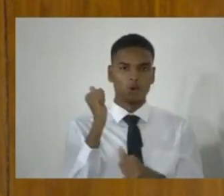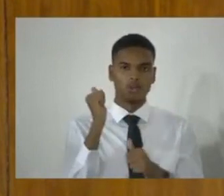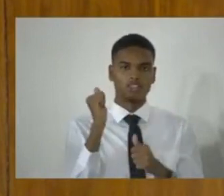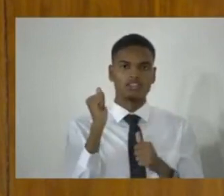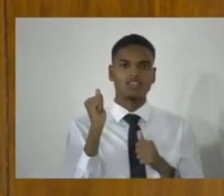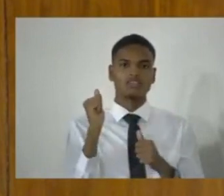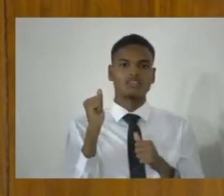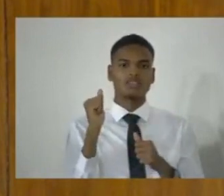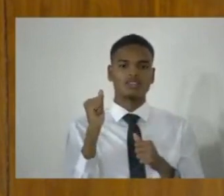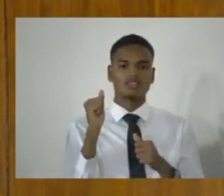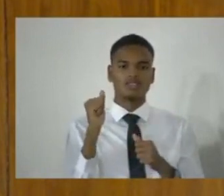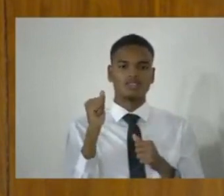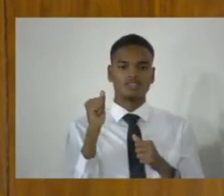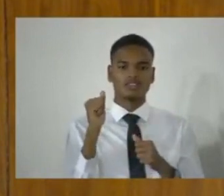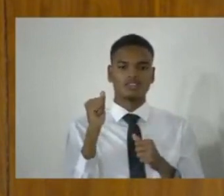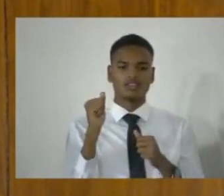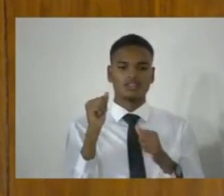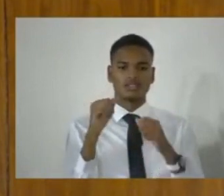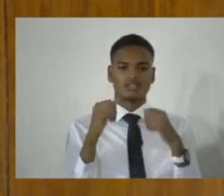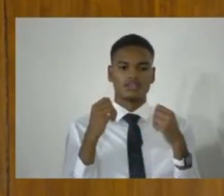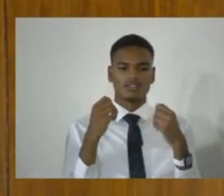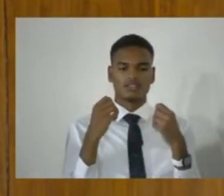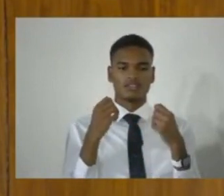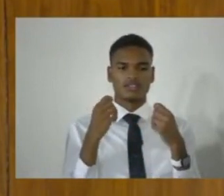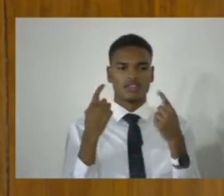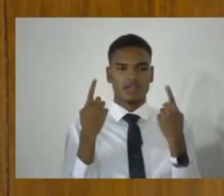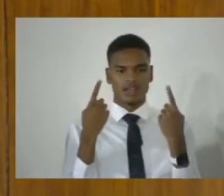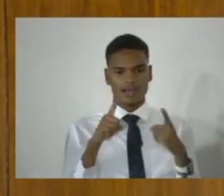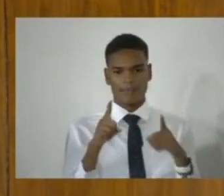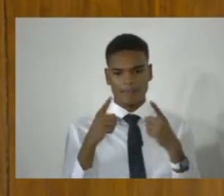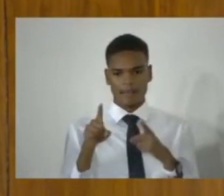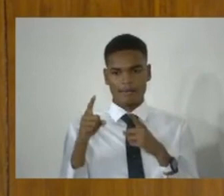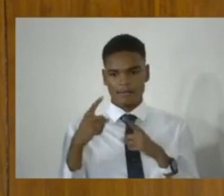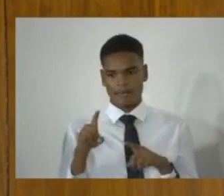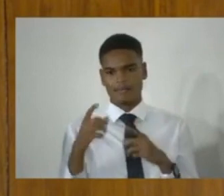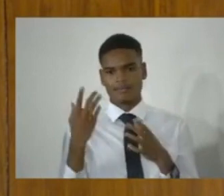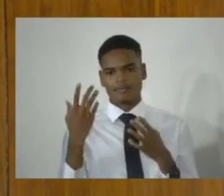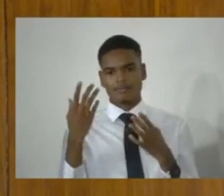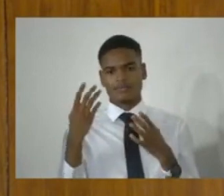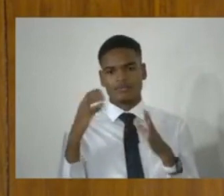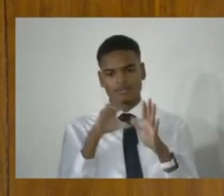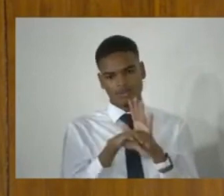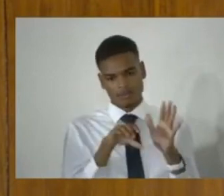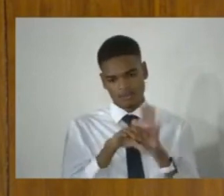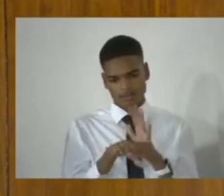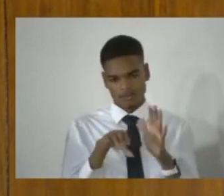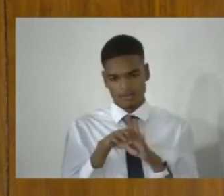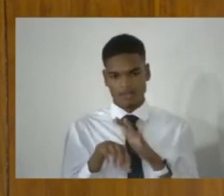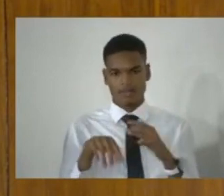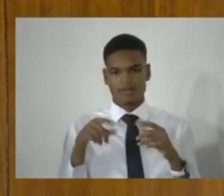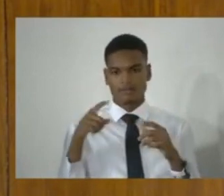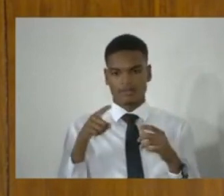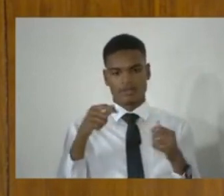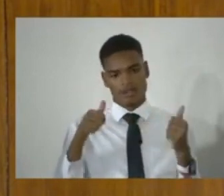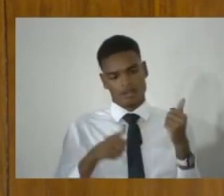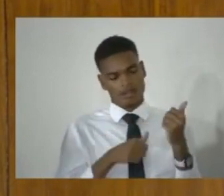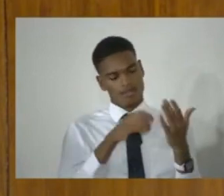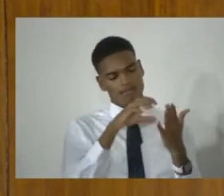are, shall not apply to firearms or ammunition regulated under part four,